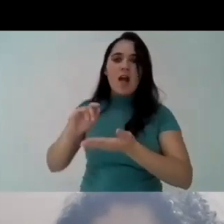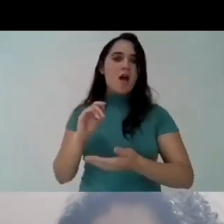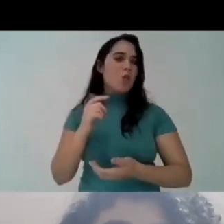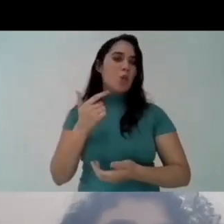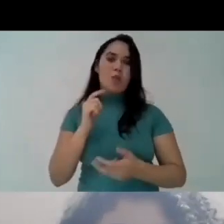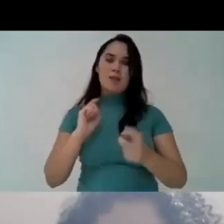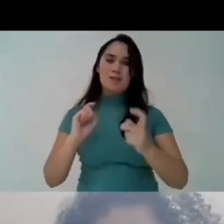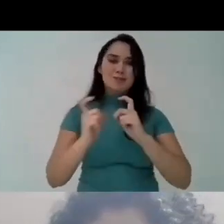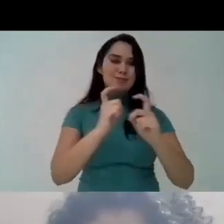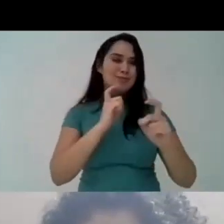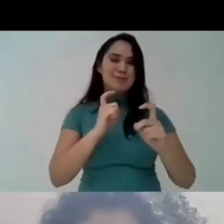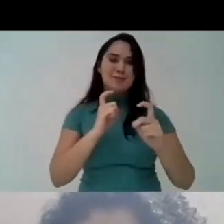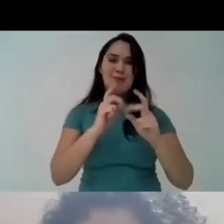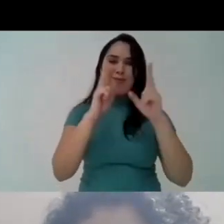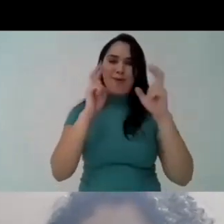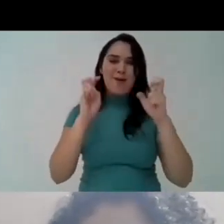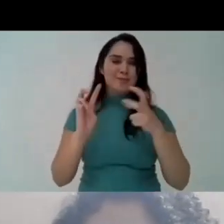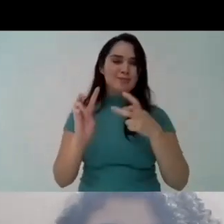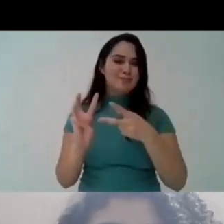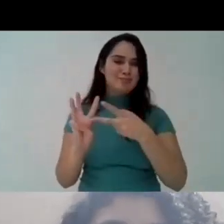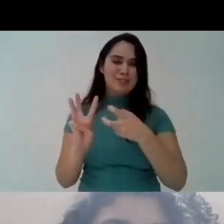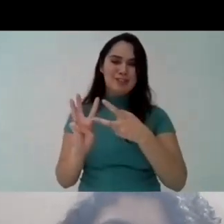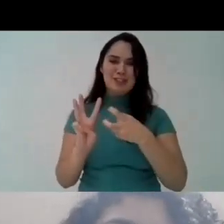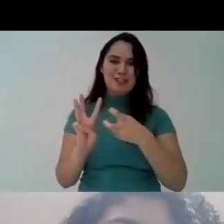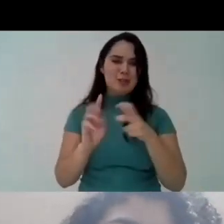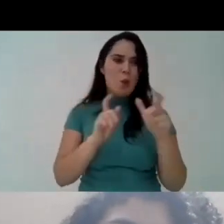to our culture we are invisible